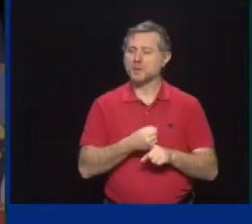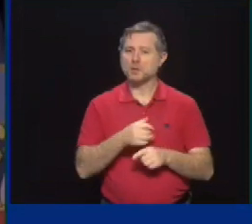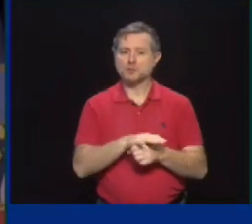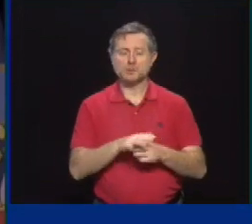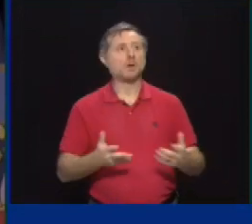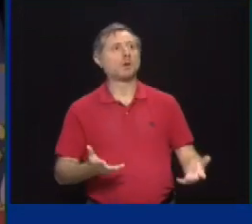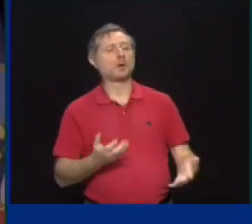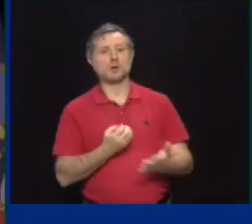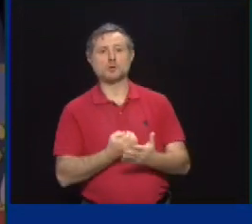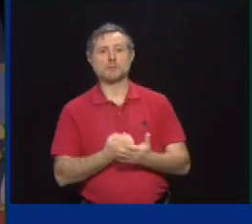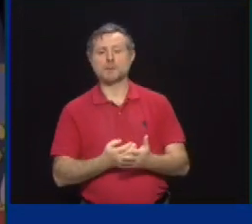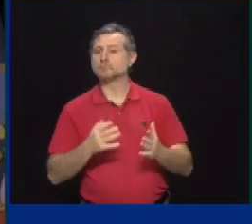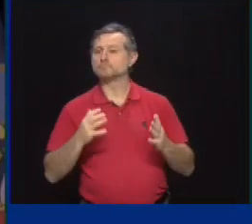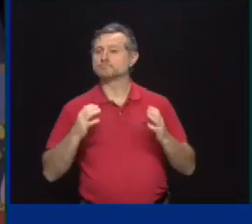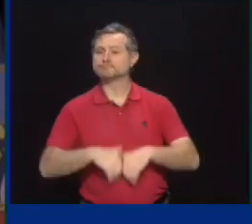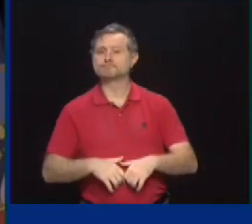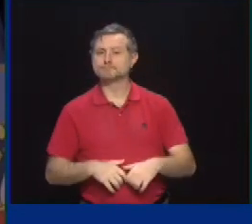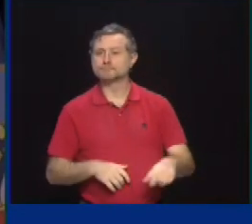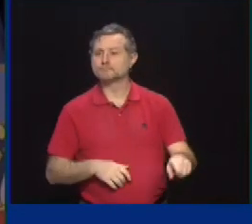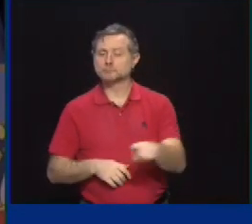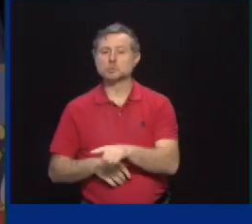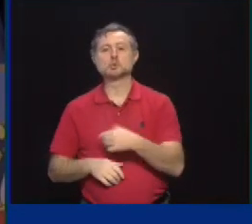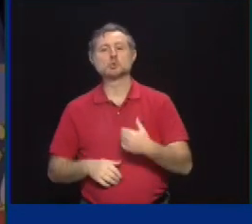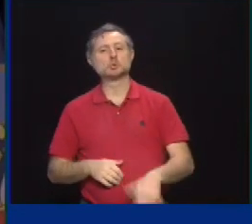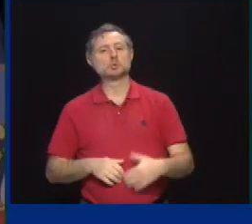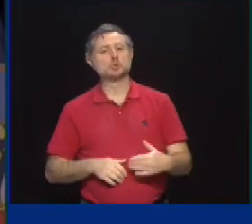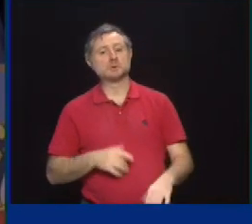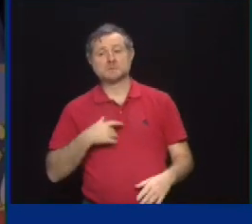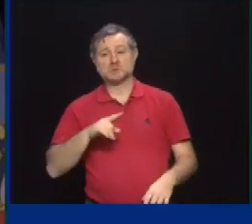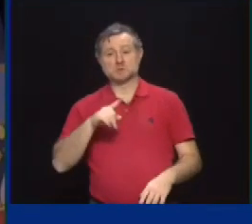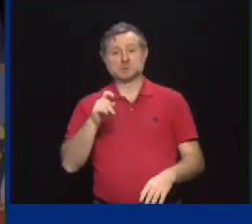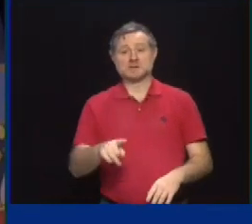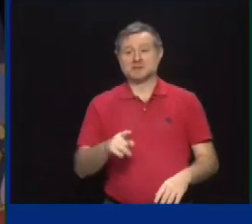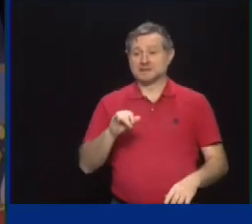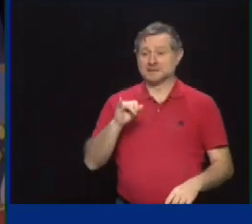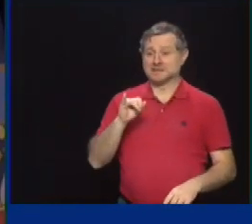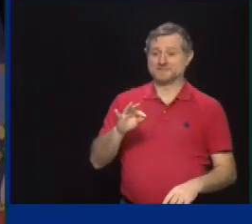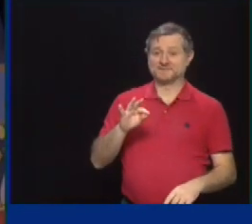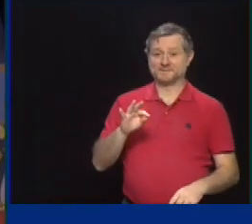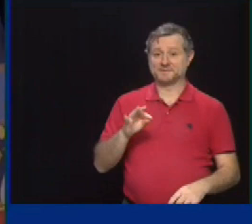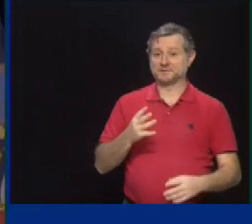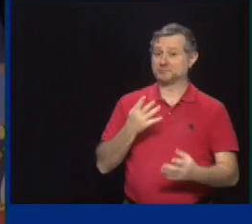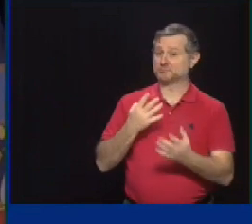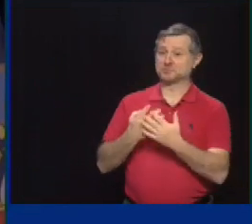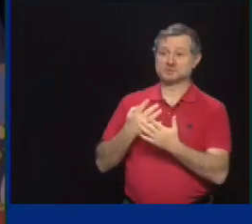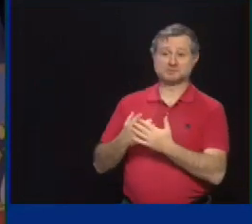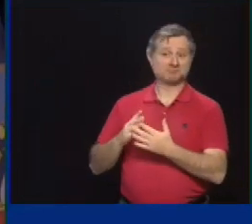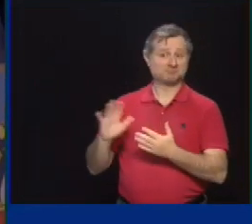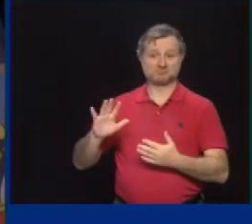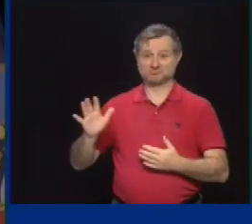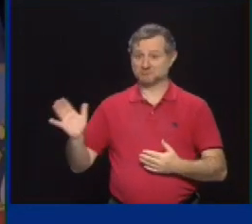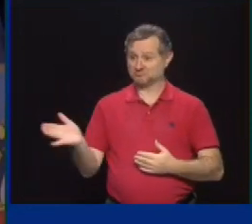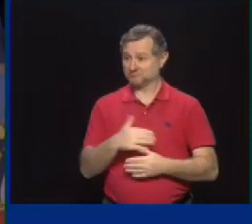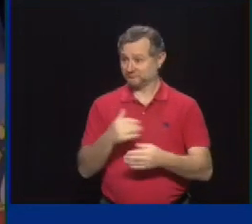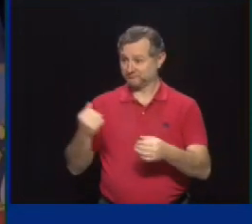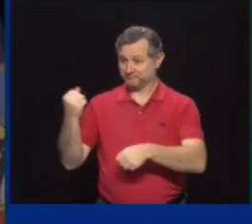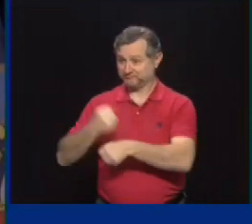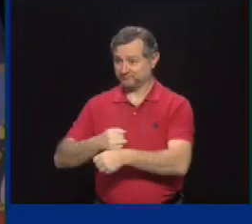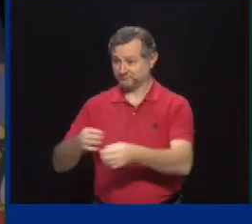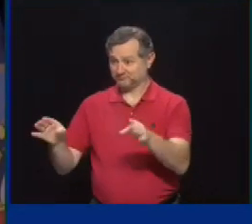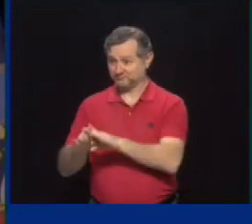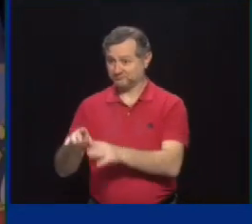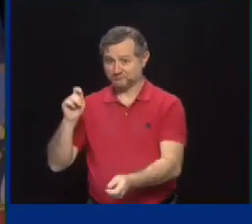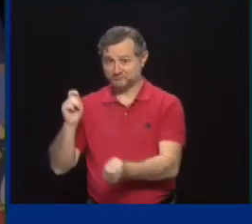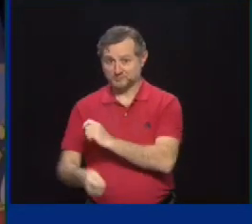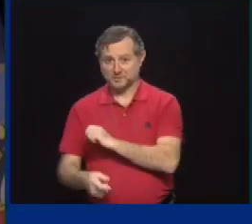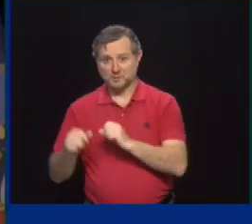if these are to be converted from incarcerating individuals, is there another use they can be used for? I want to get creative